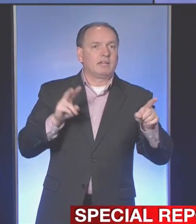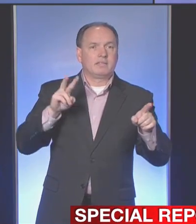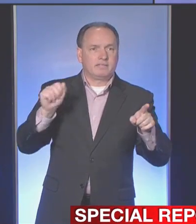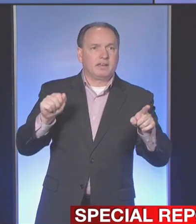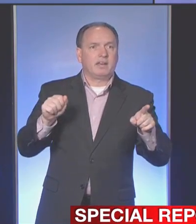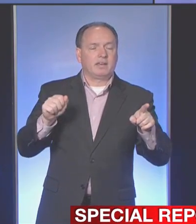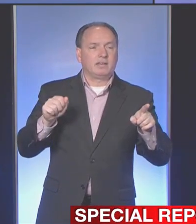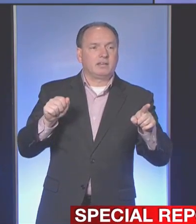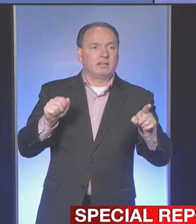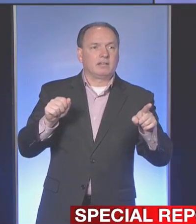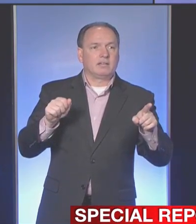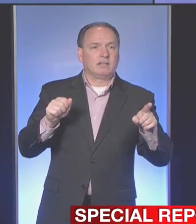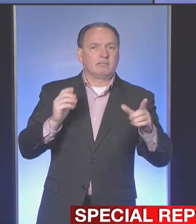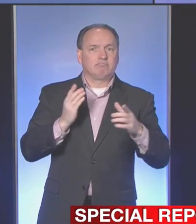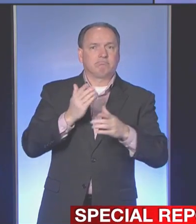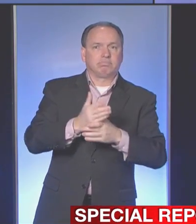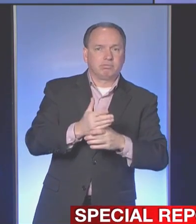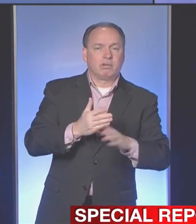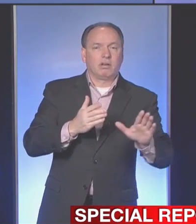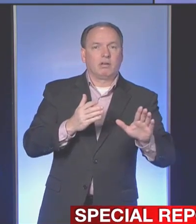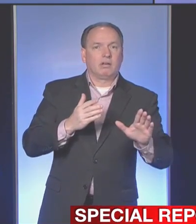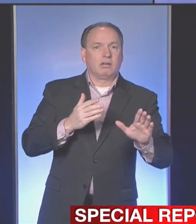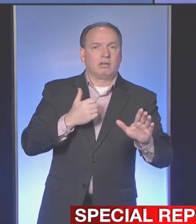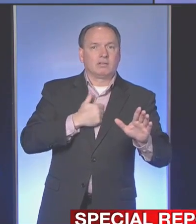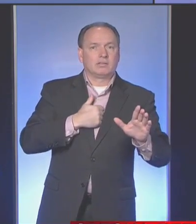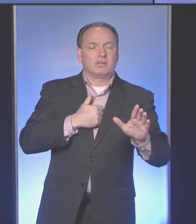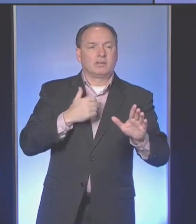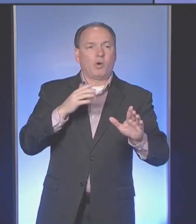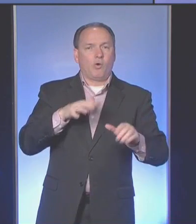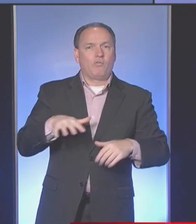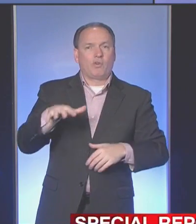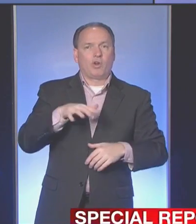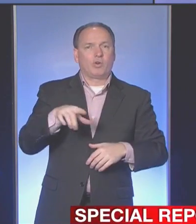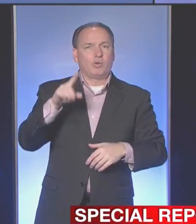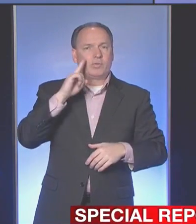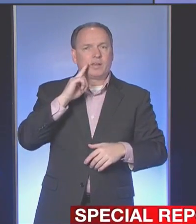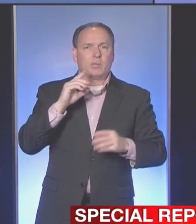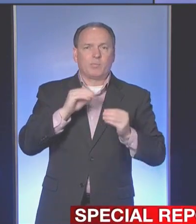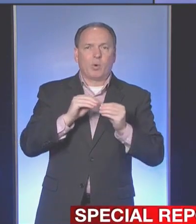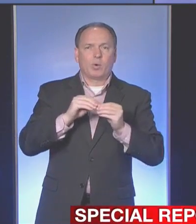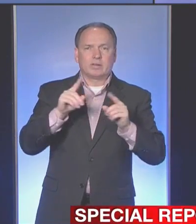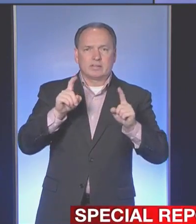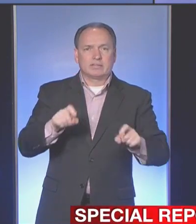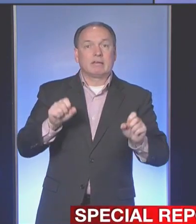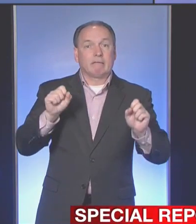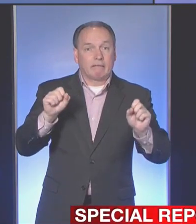you think Dorian? Overall do you think there could be more testing done?